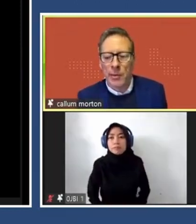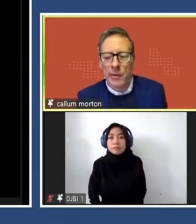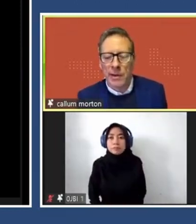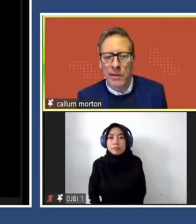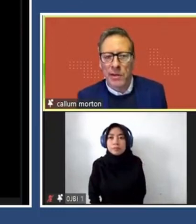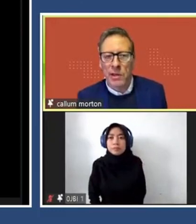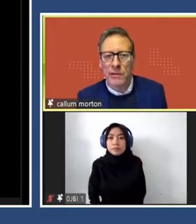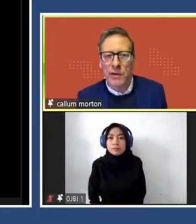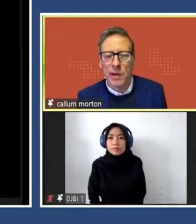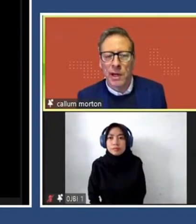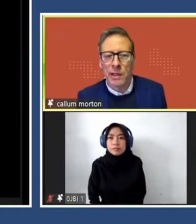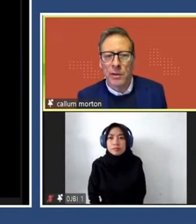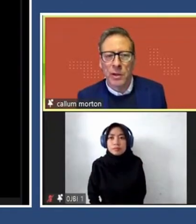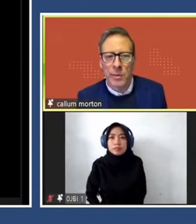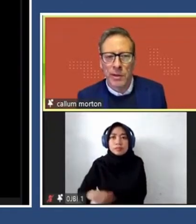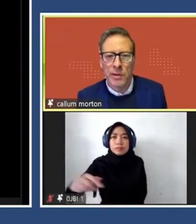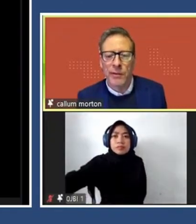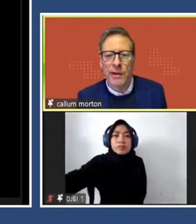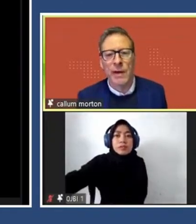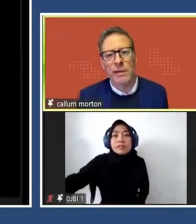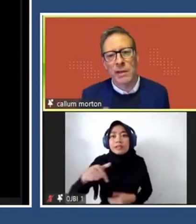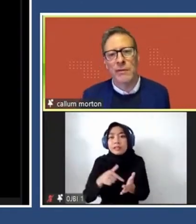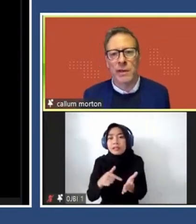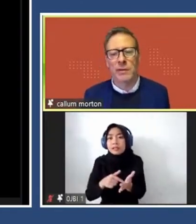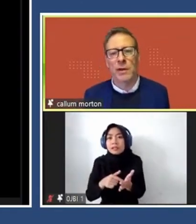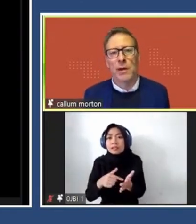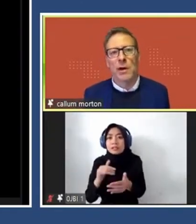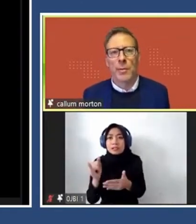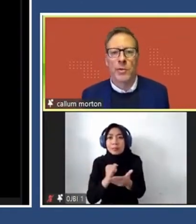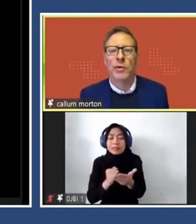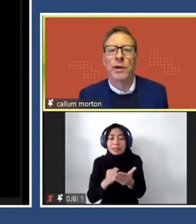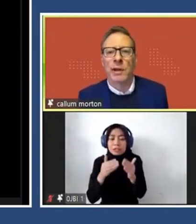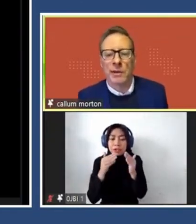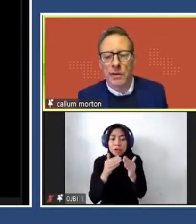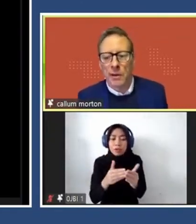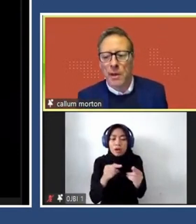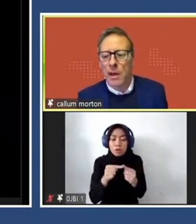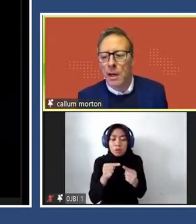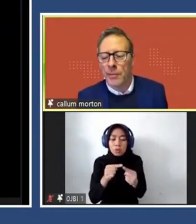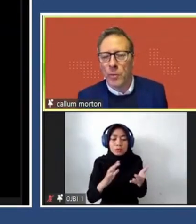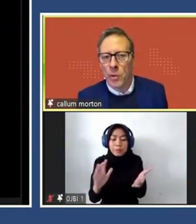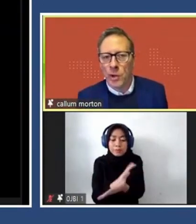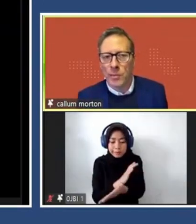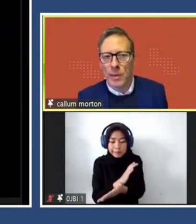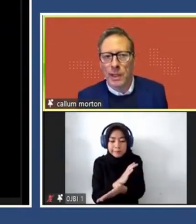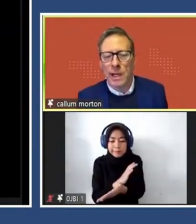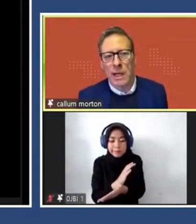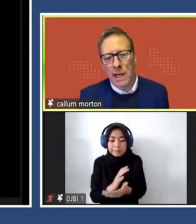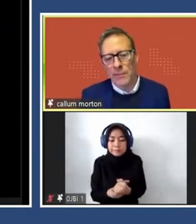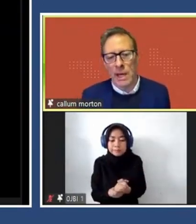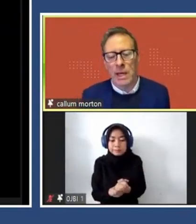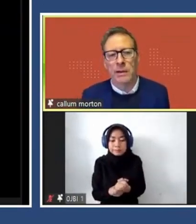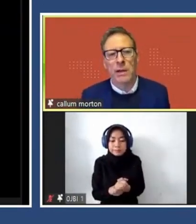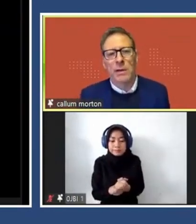a number of artists teaching in fine art, including myself, that have had significant opportunities to work